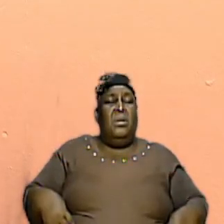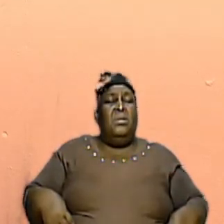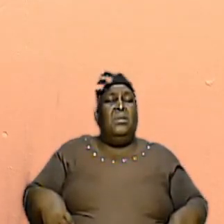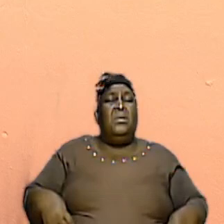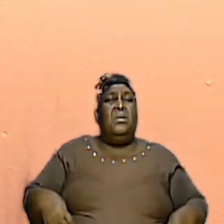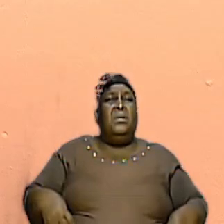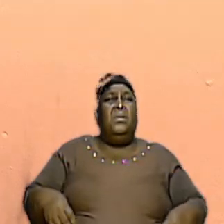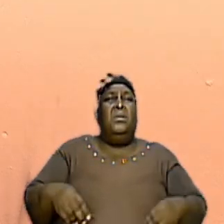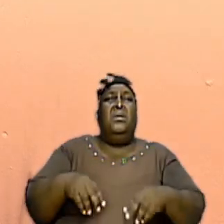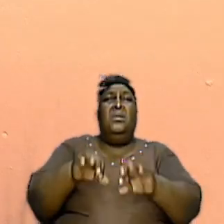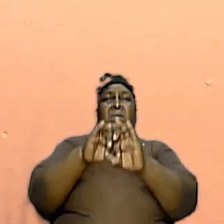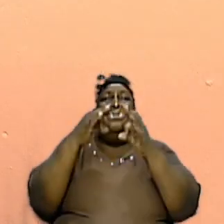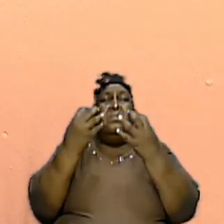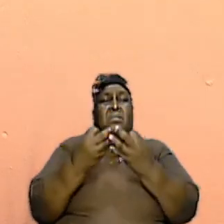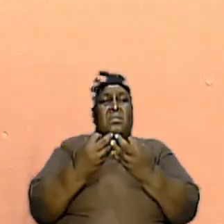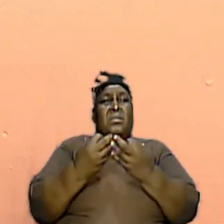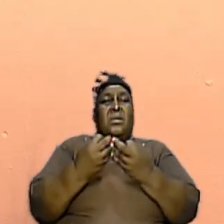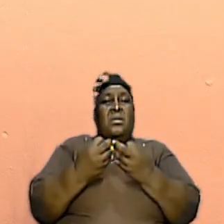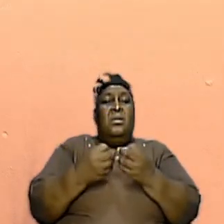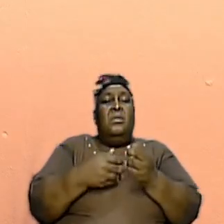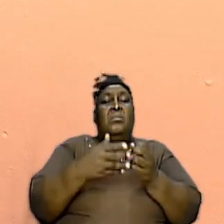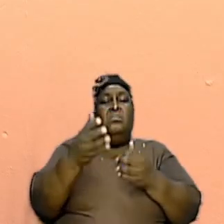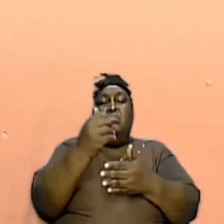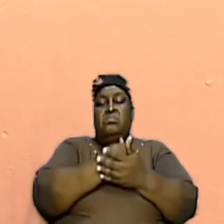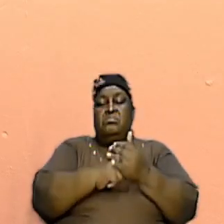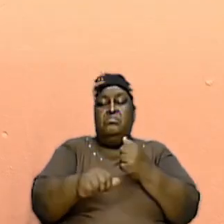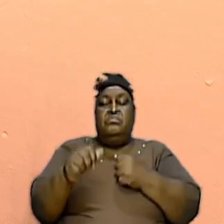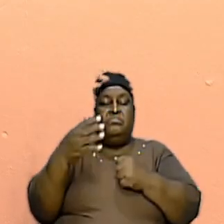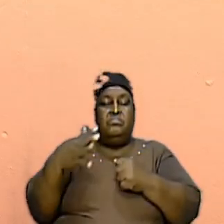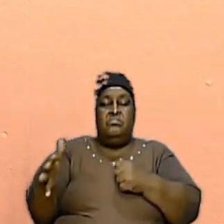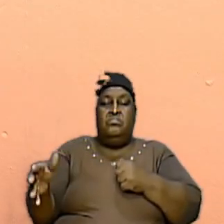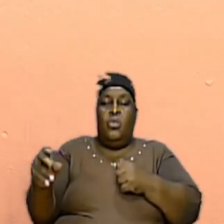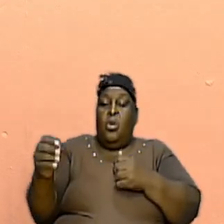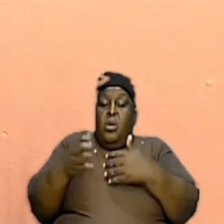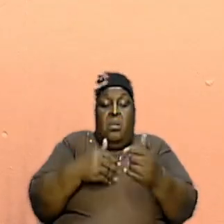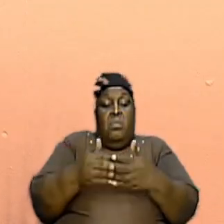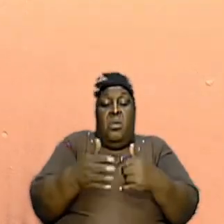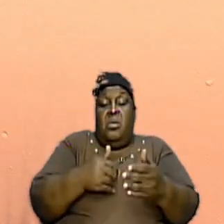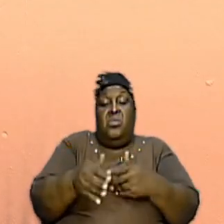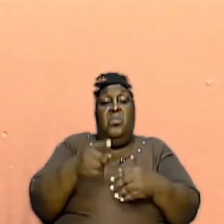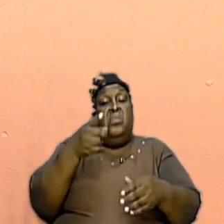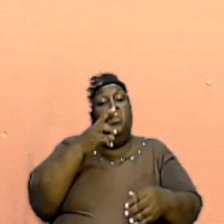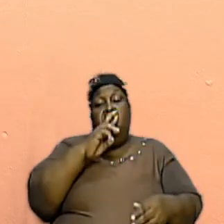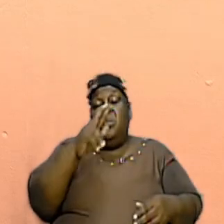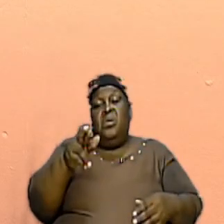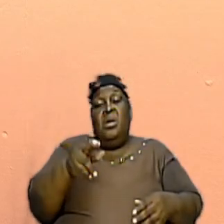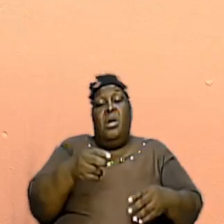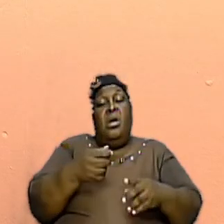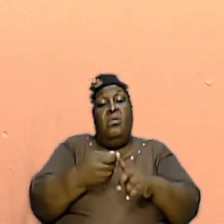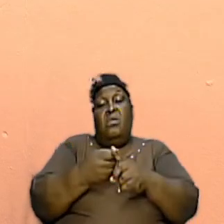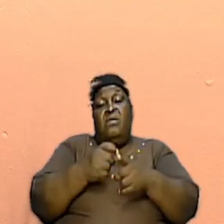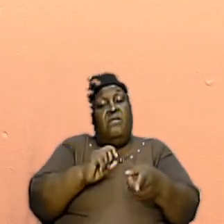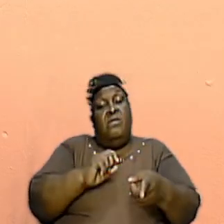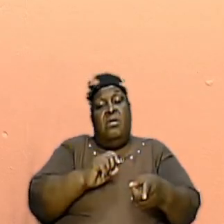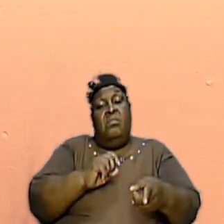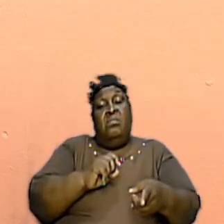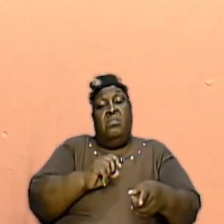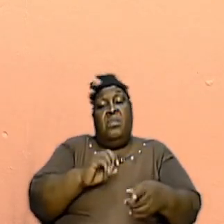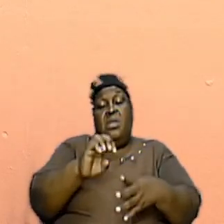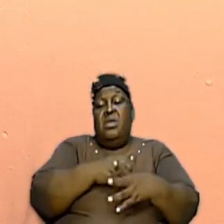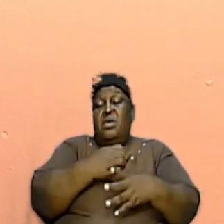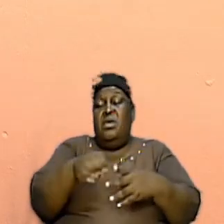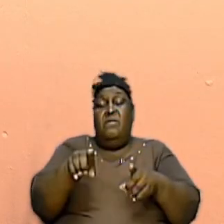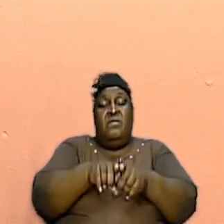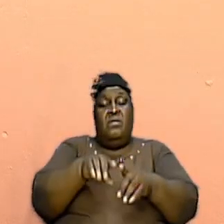the human family. So there are some things that no matter who you are, no matter where they are from, even as